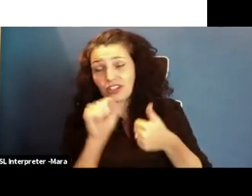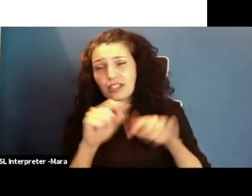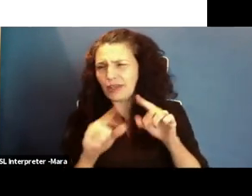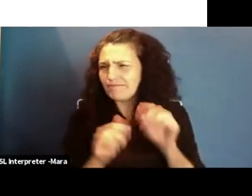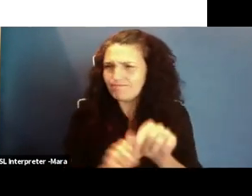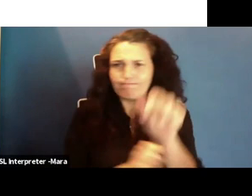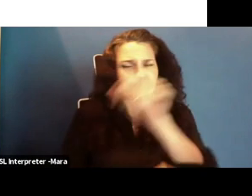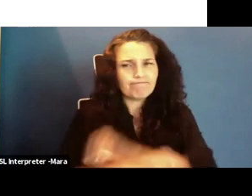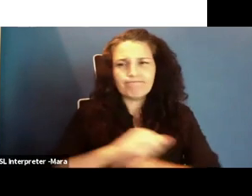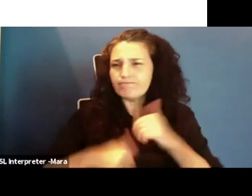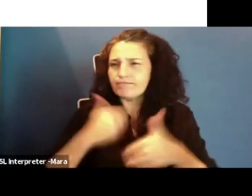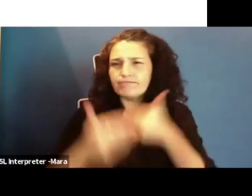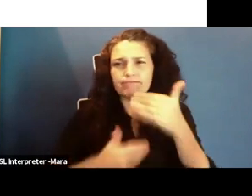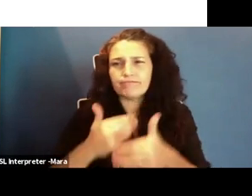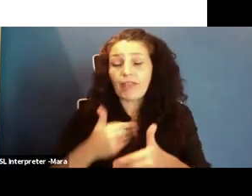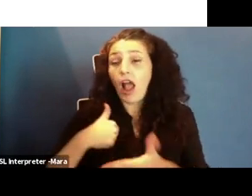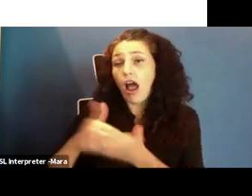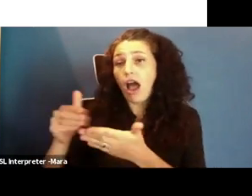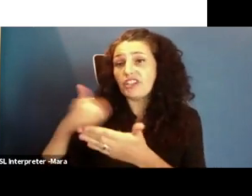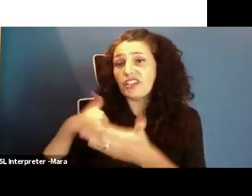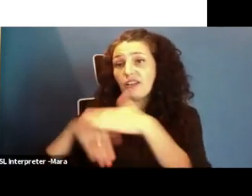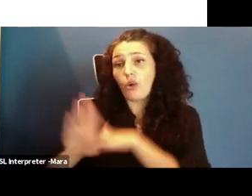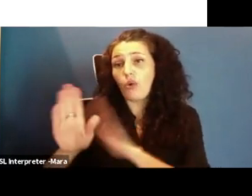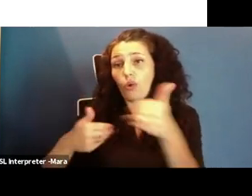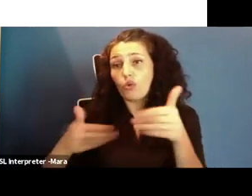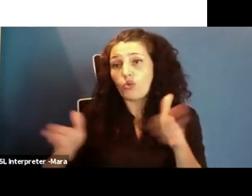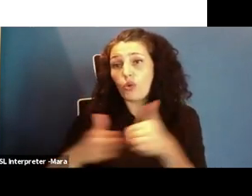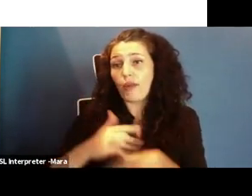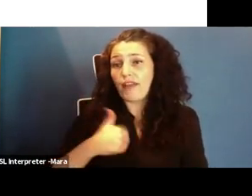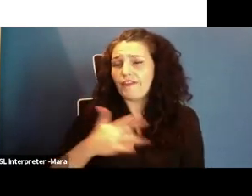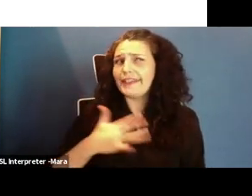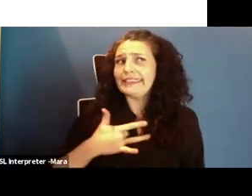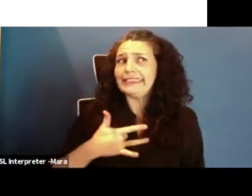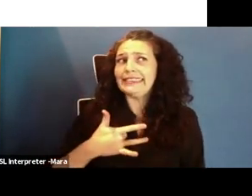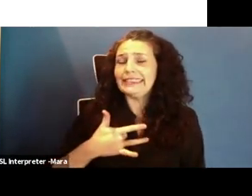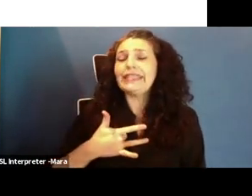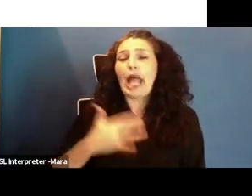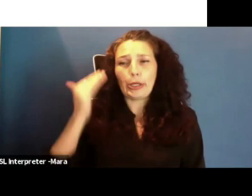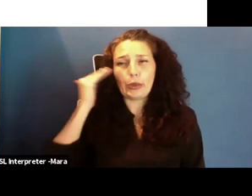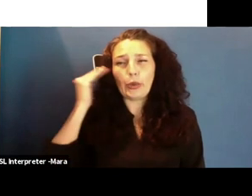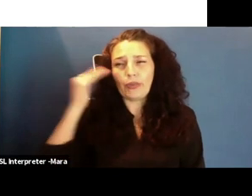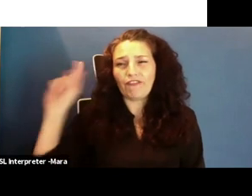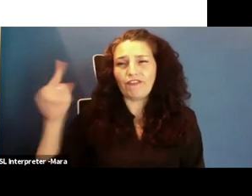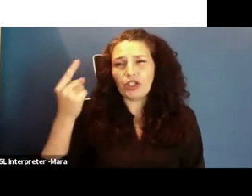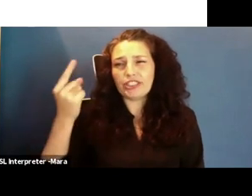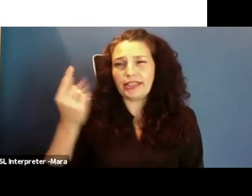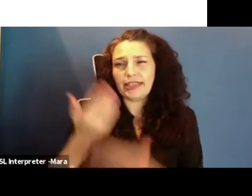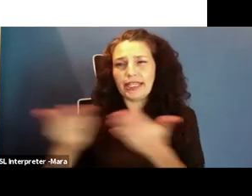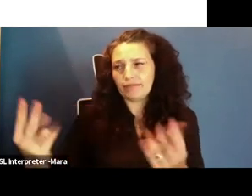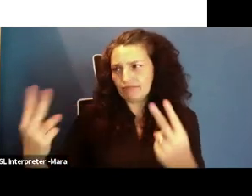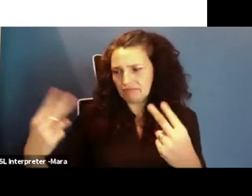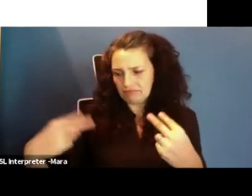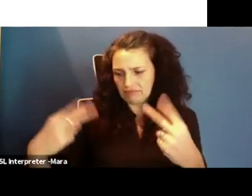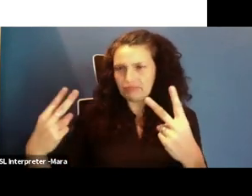oftentimes when I walk into a room, I feel and I know that sometimes the first thing that comes to people's mind is not that I'm a scientist,